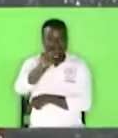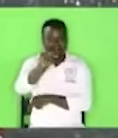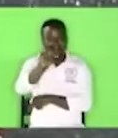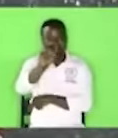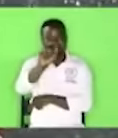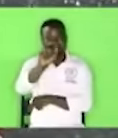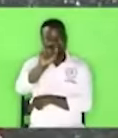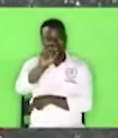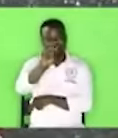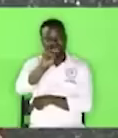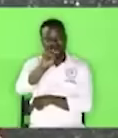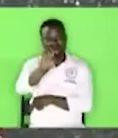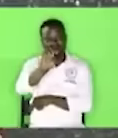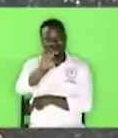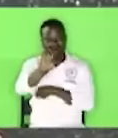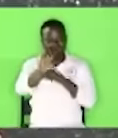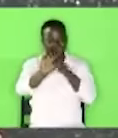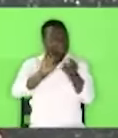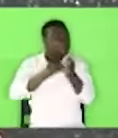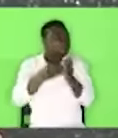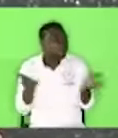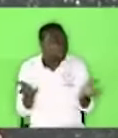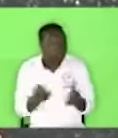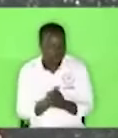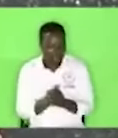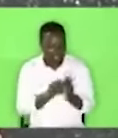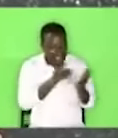Dictionaries consulting a lot of them